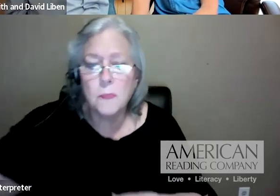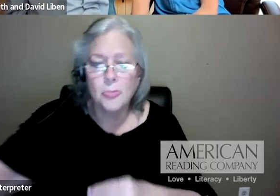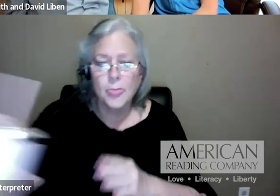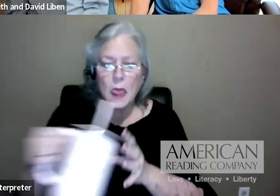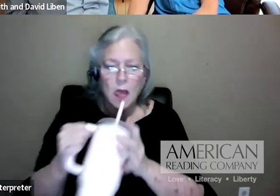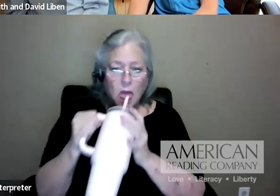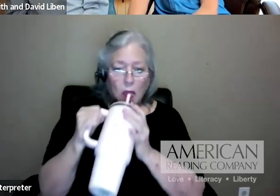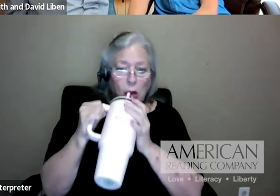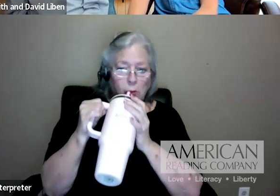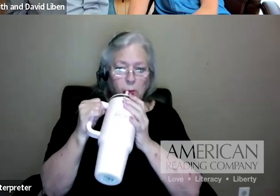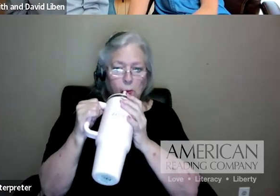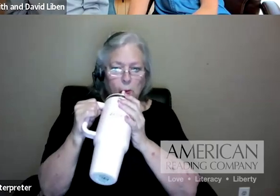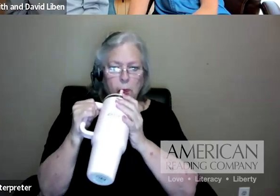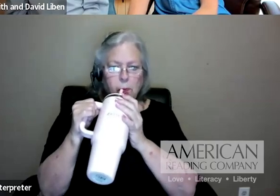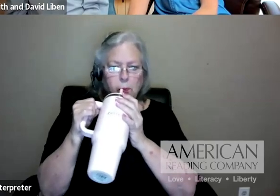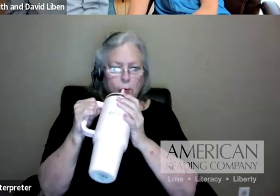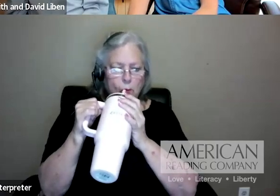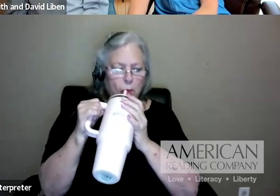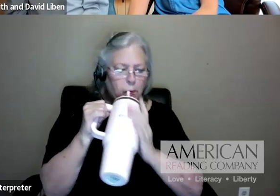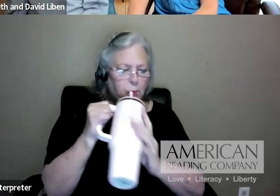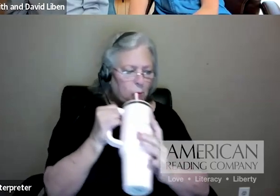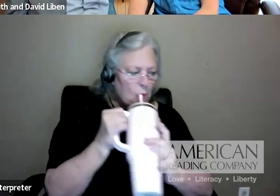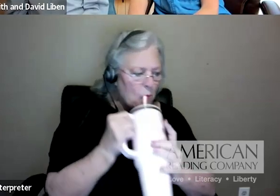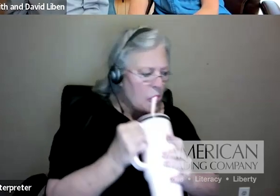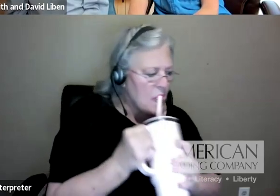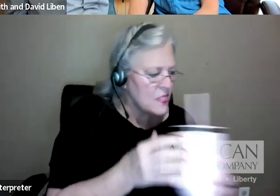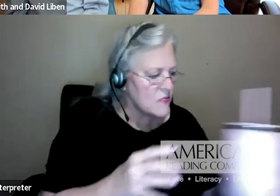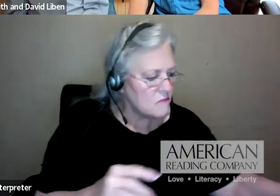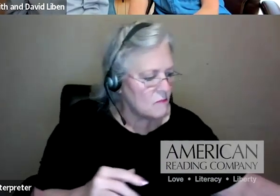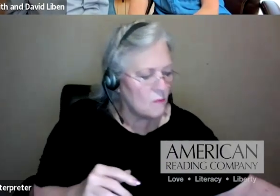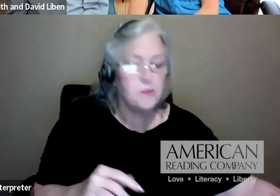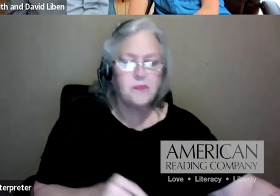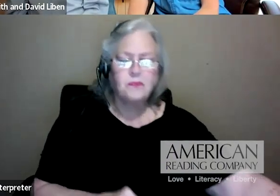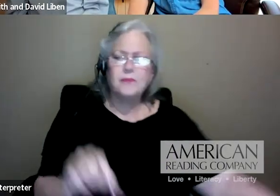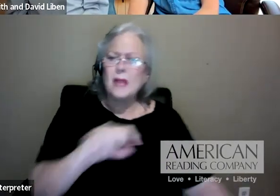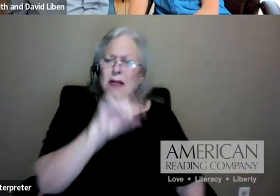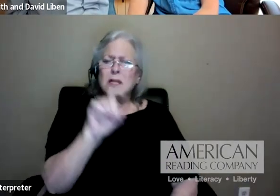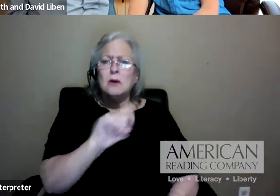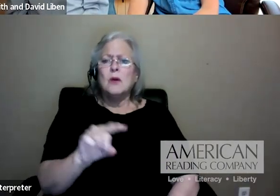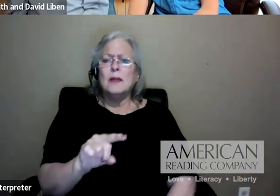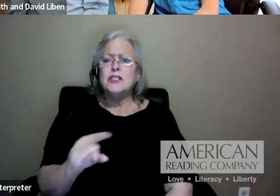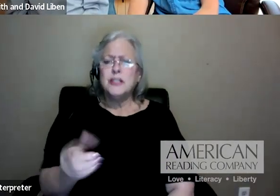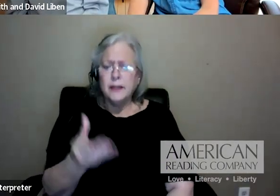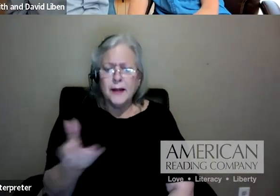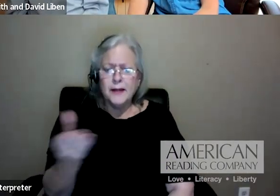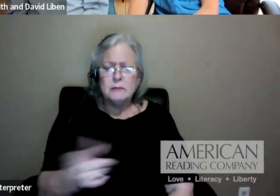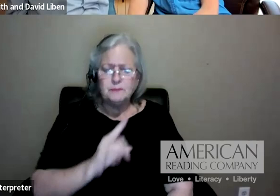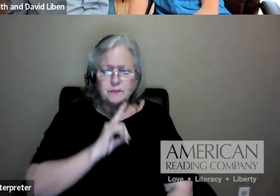ask right now? Um, can certainly do that. I saw, I did see one in the chat asking, um,